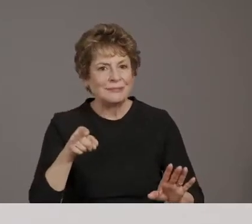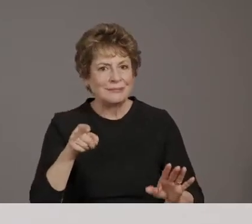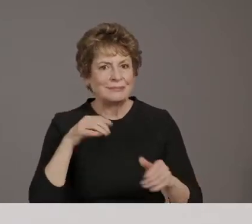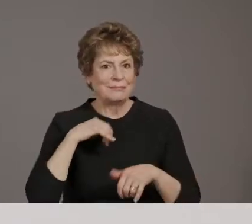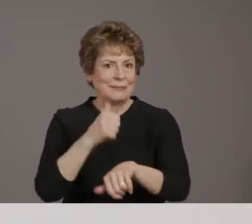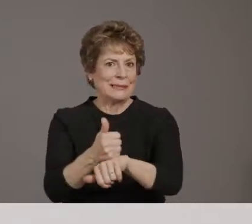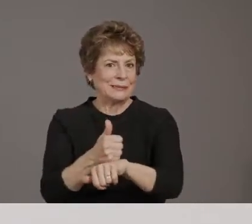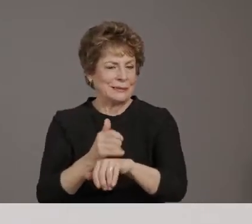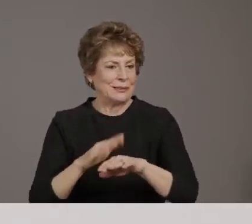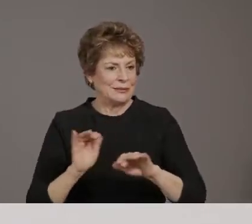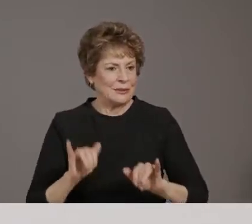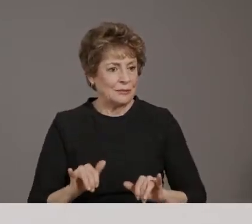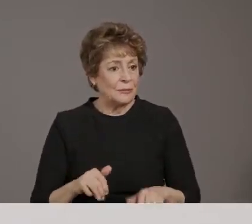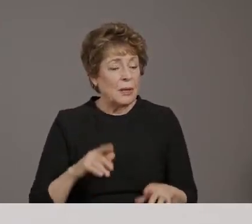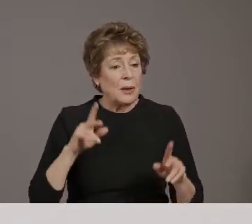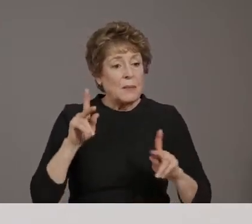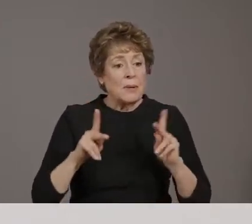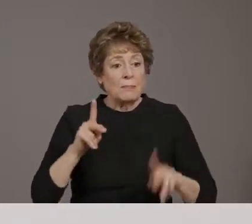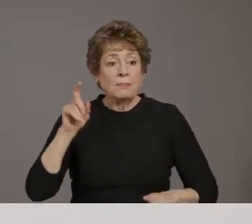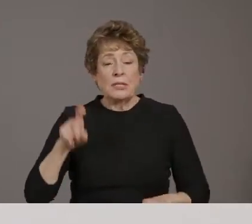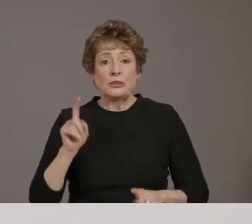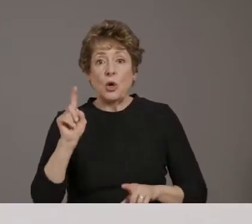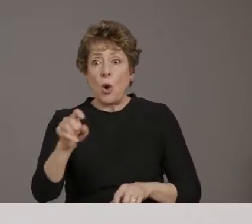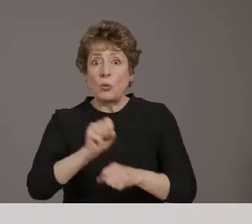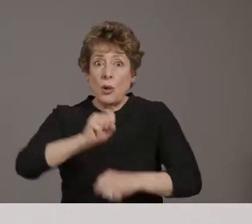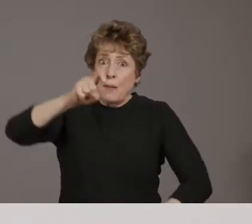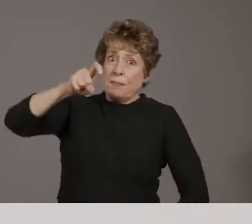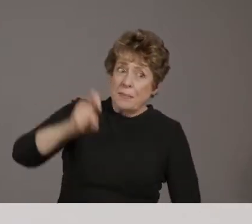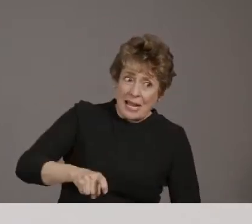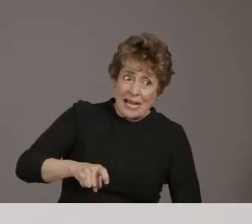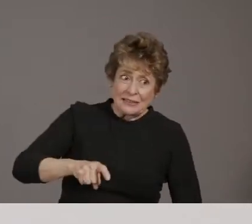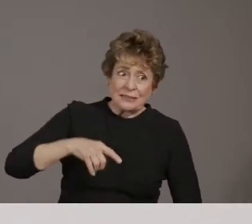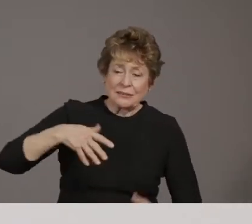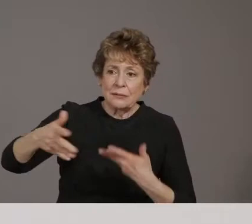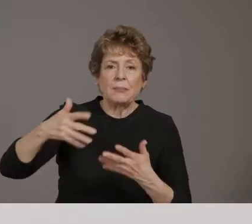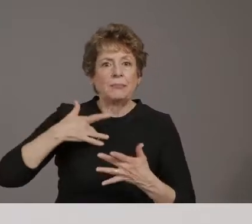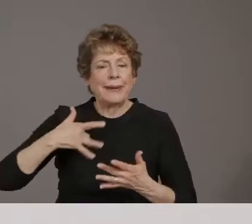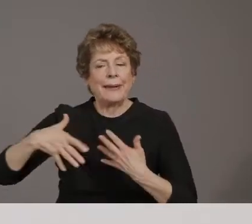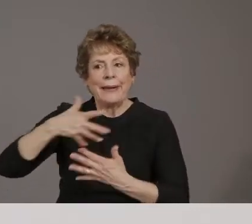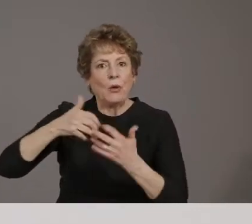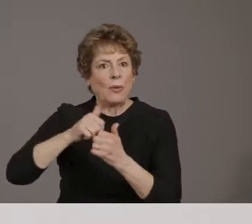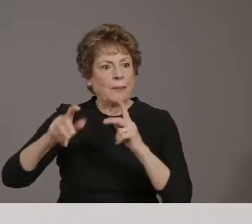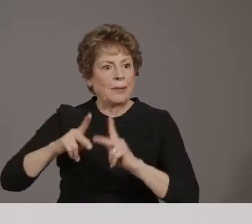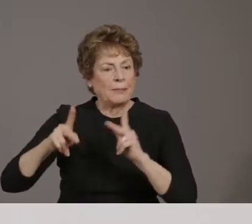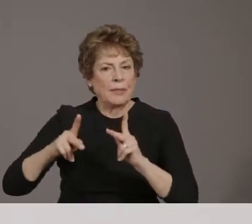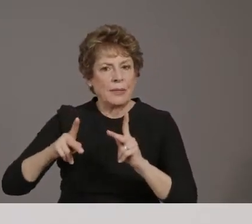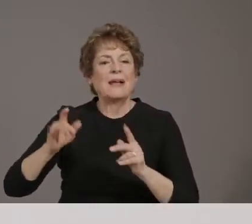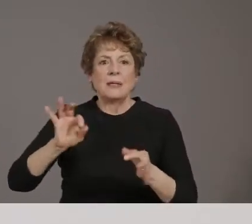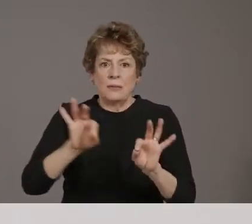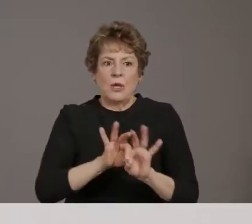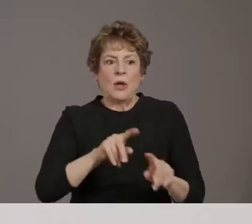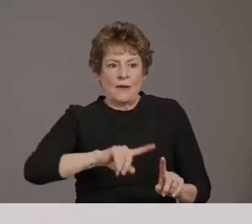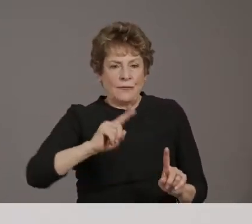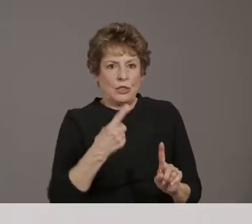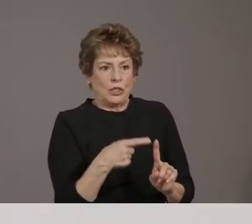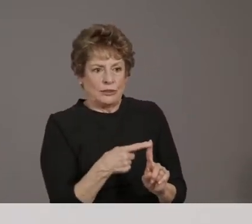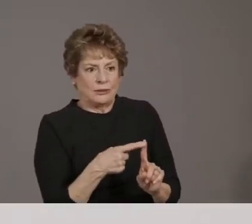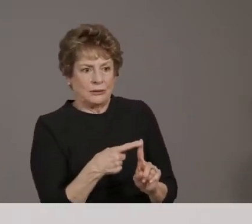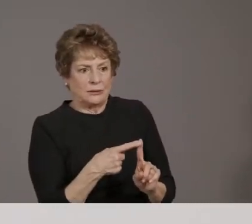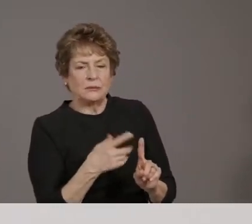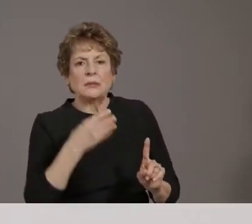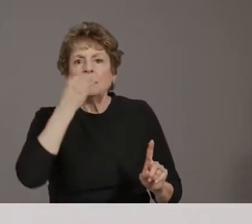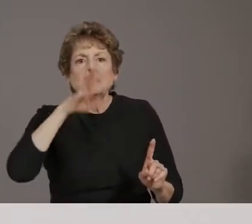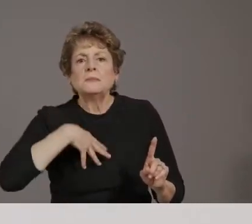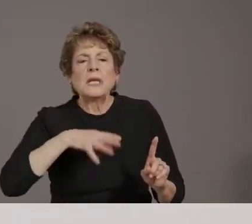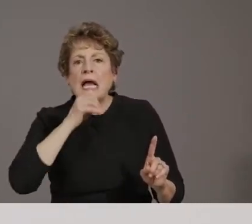continue to go to work and have direct interaction with the public, um, and they can be any, any age range, we